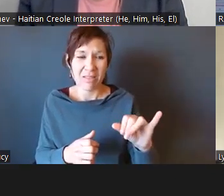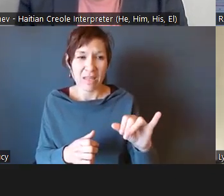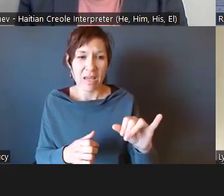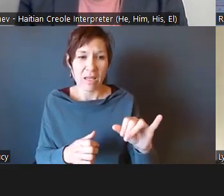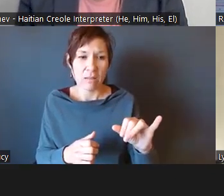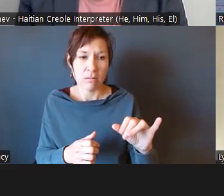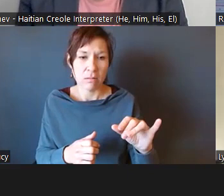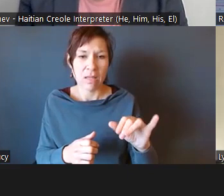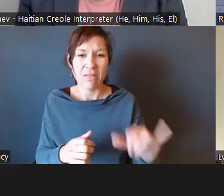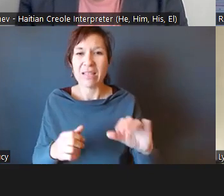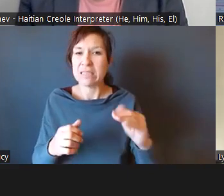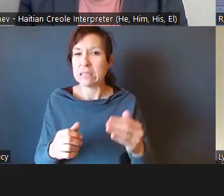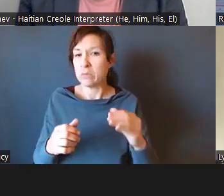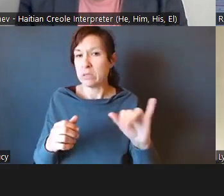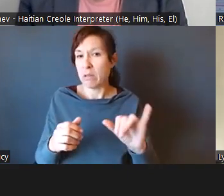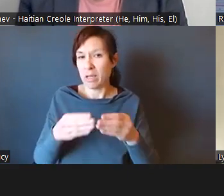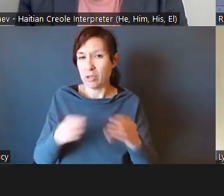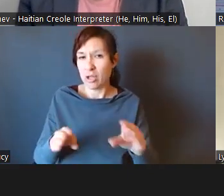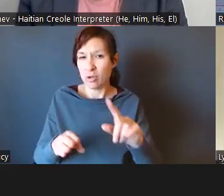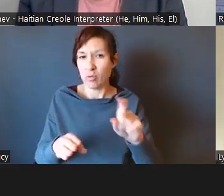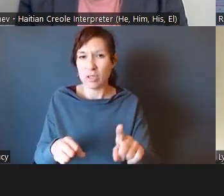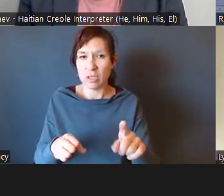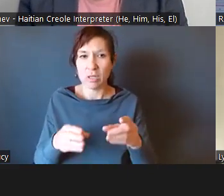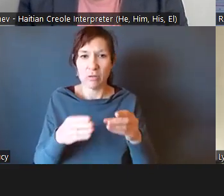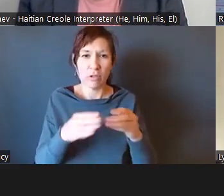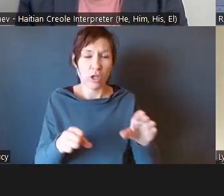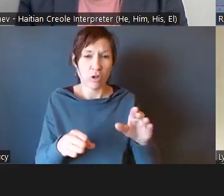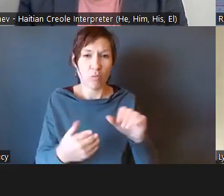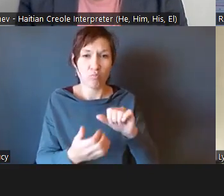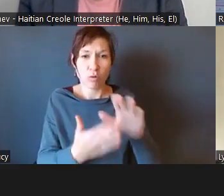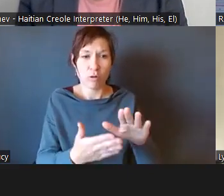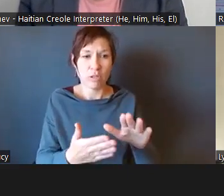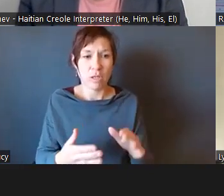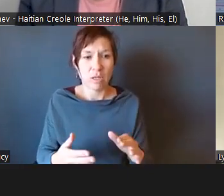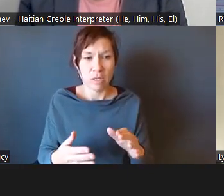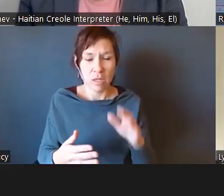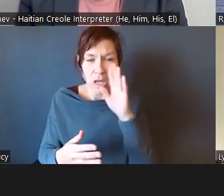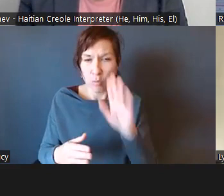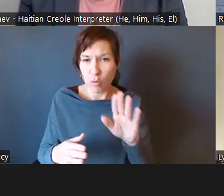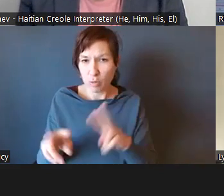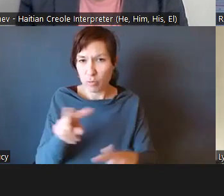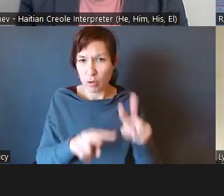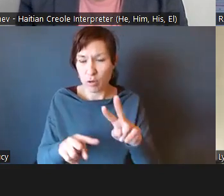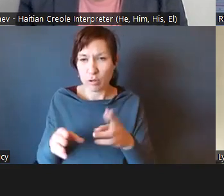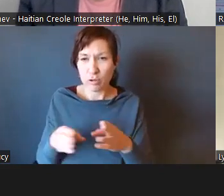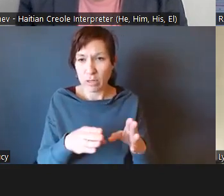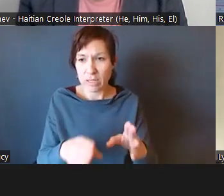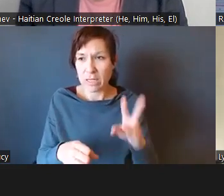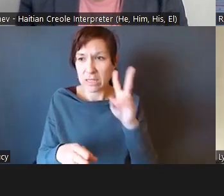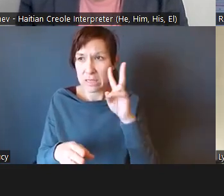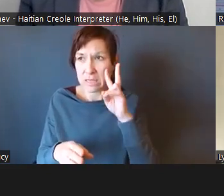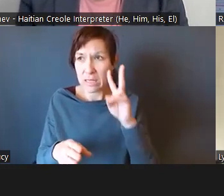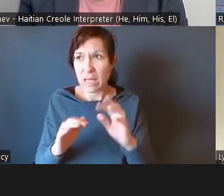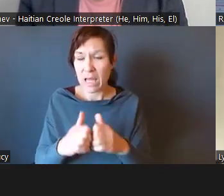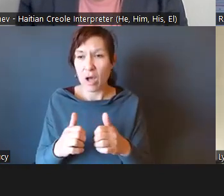So I would I would visit the strategies and see how the agencies might be able to look at that in the future and